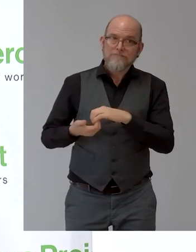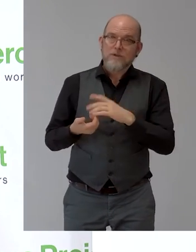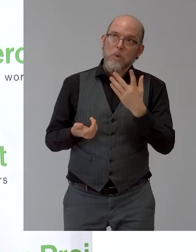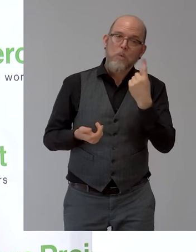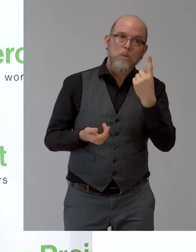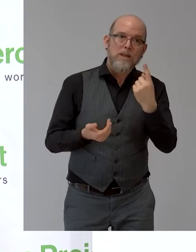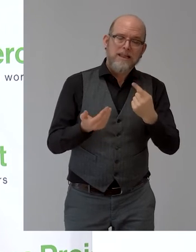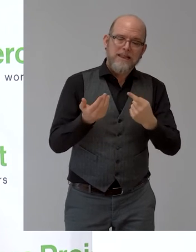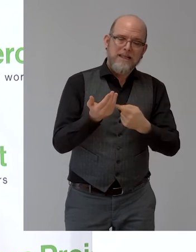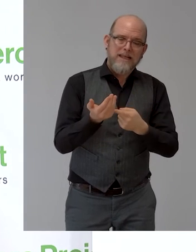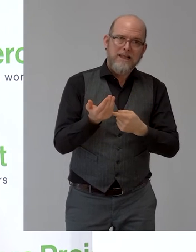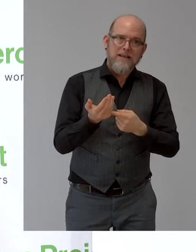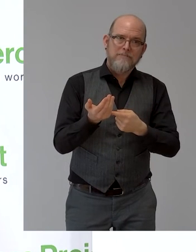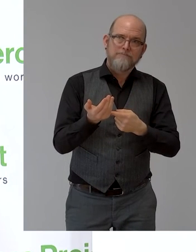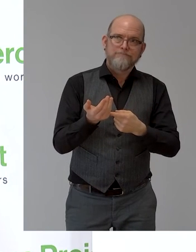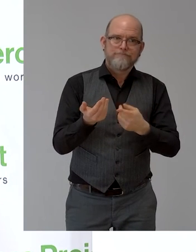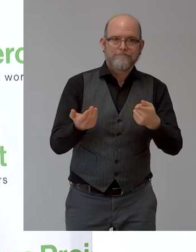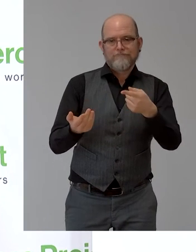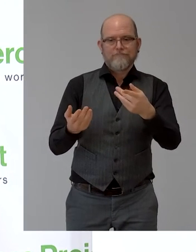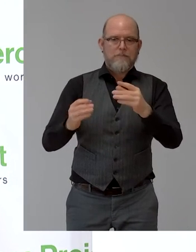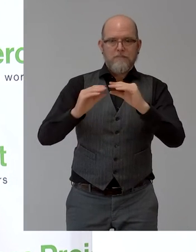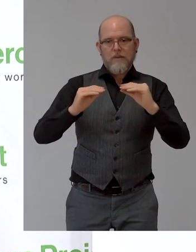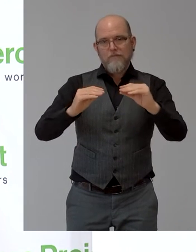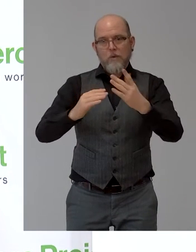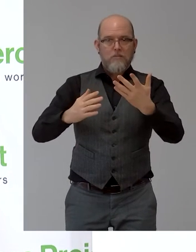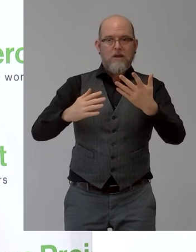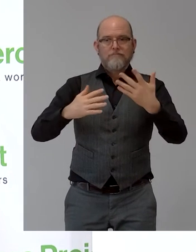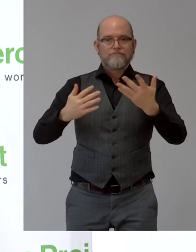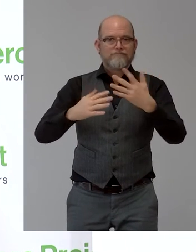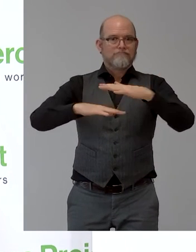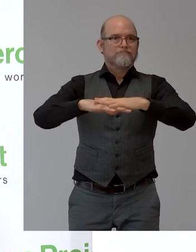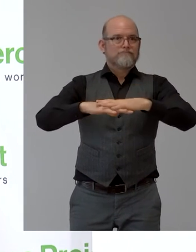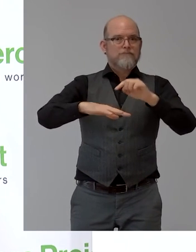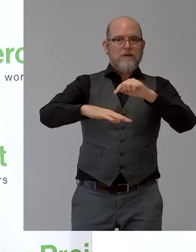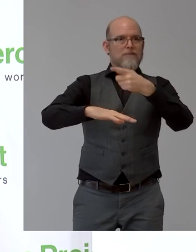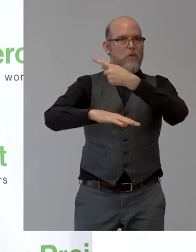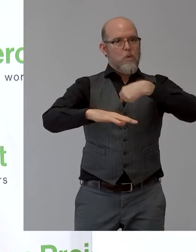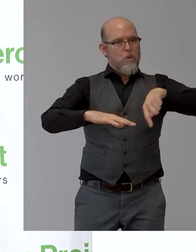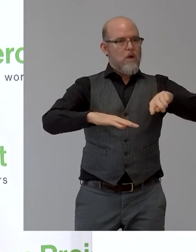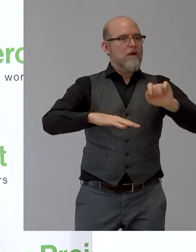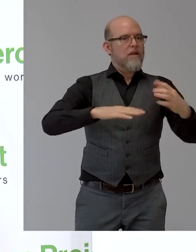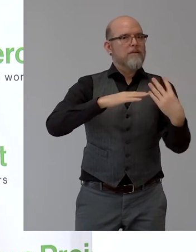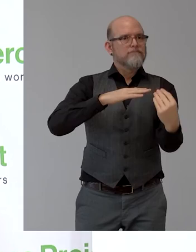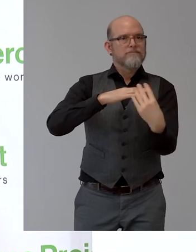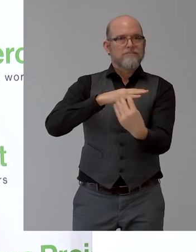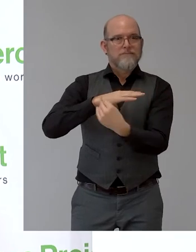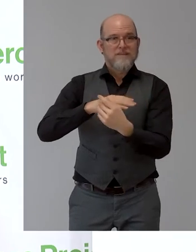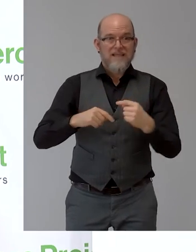For me, the question here is, is it innovative enough?